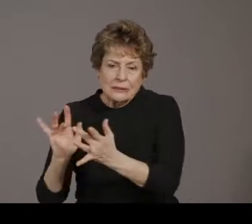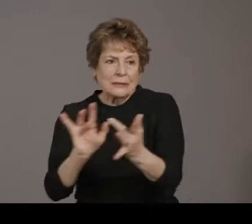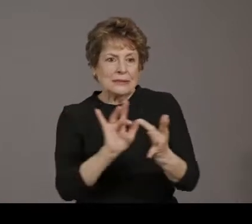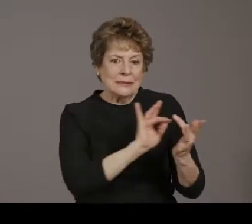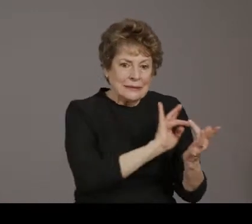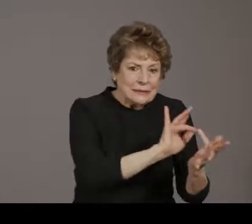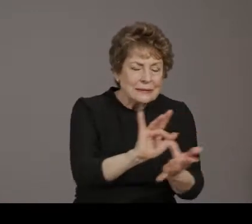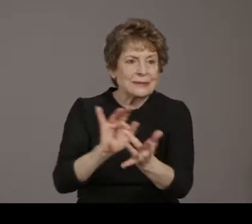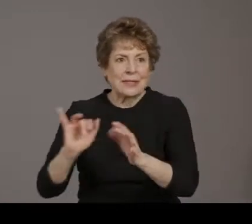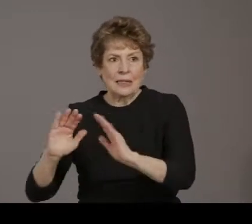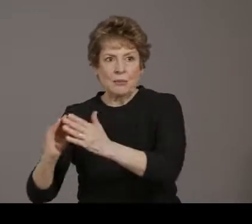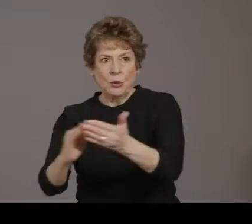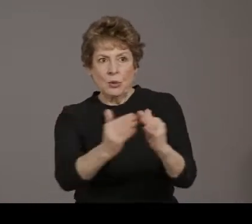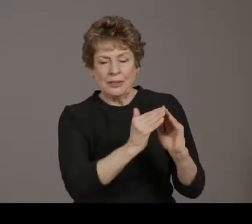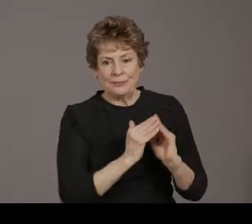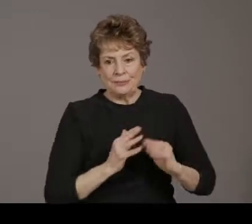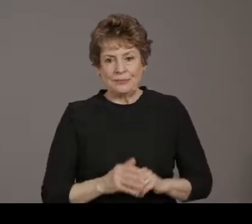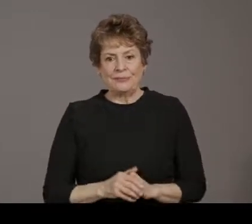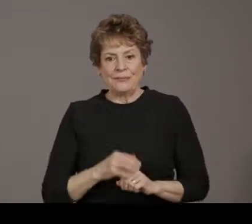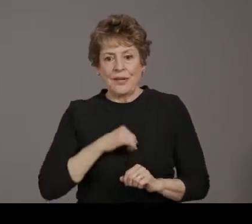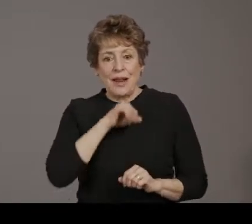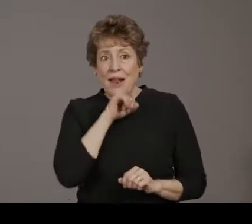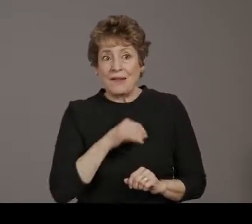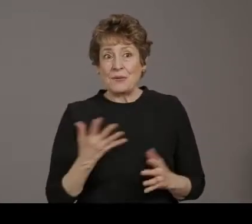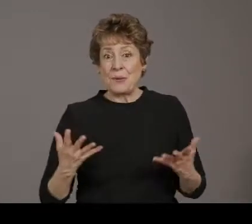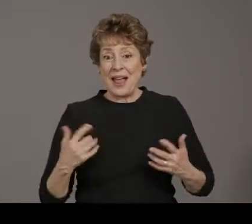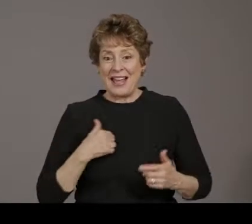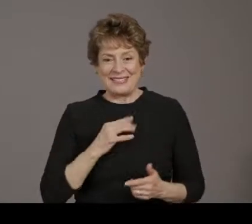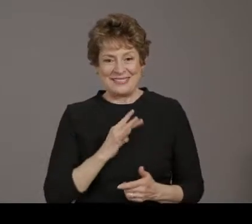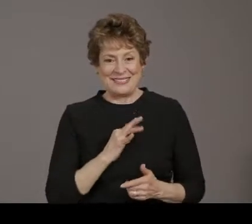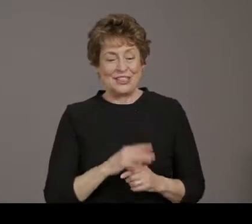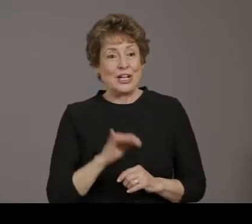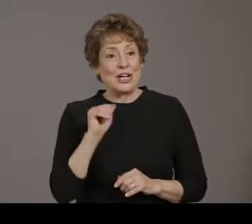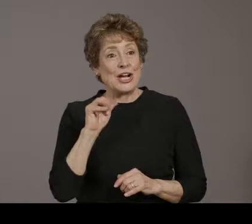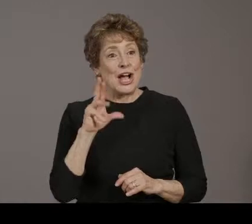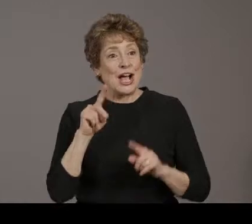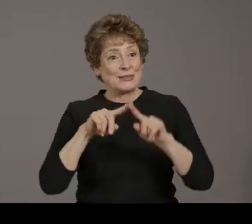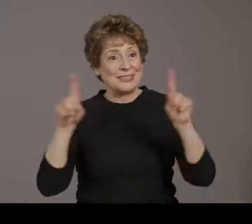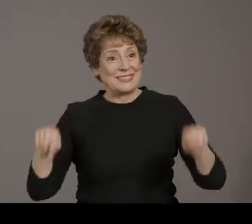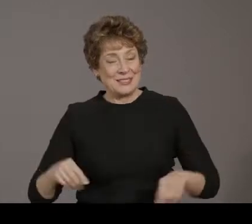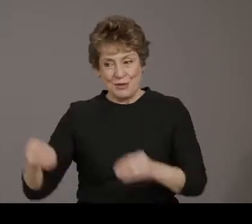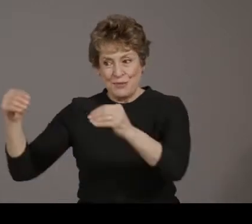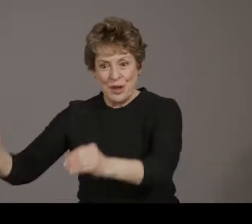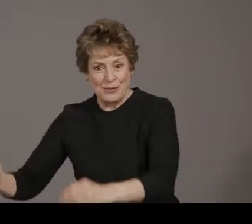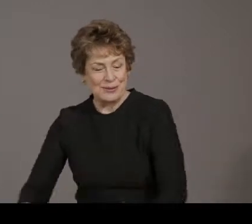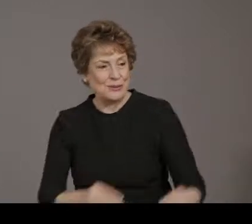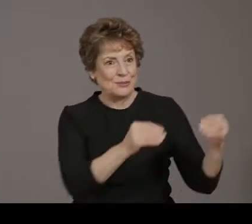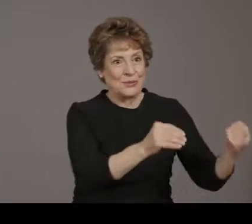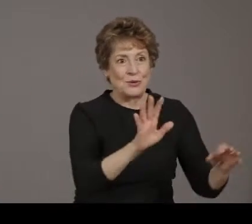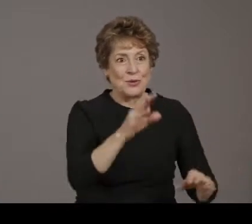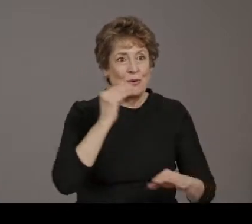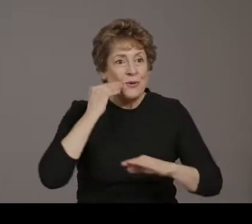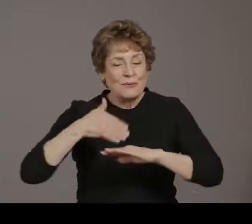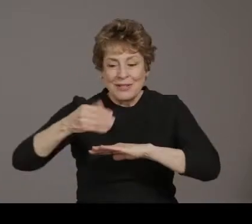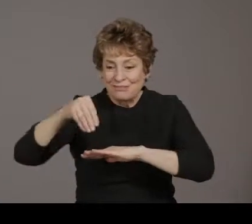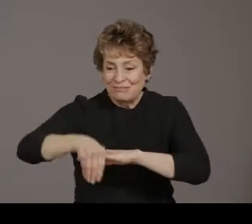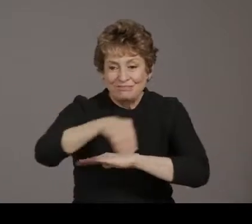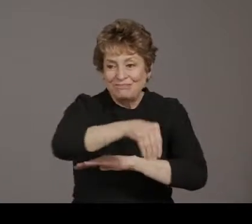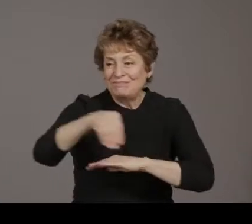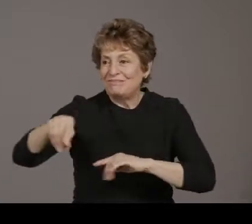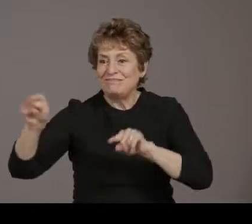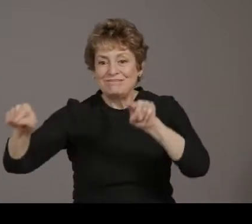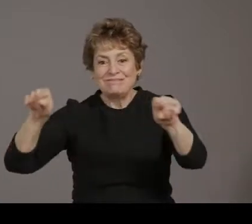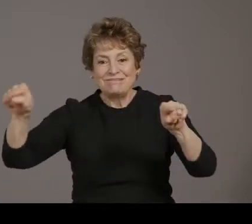steps and to make sure that they get vaccinated when it's their turn. We've dropped off over 2500 yard